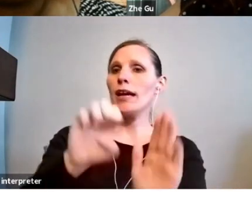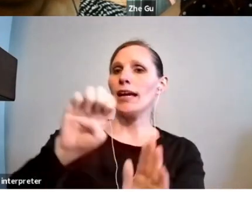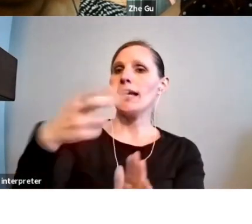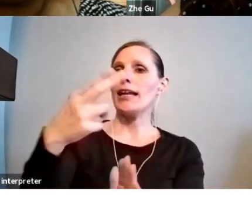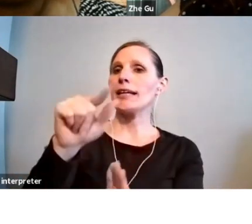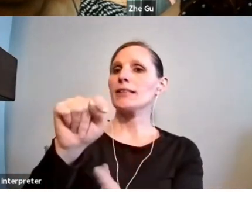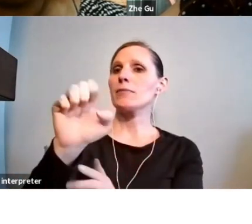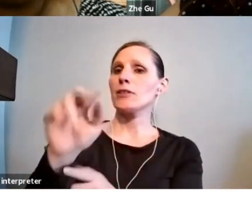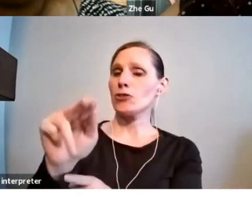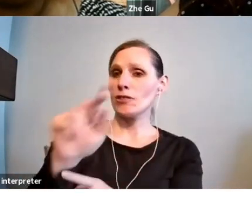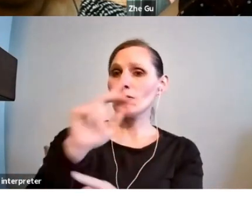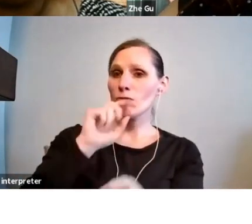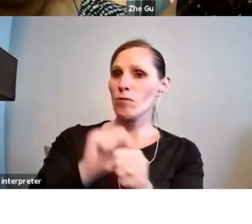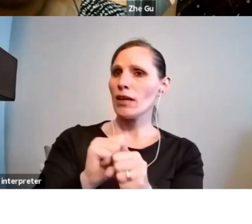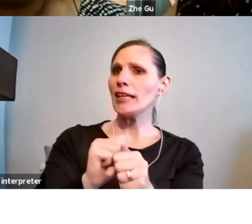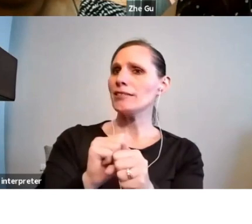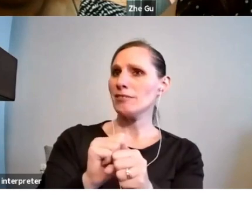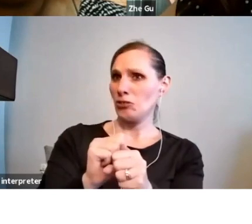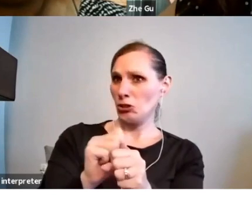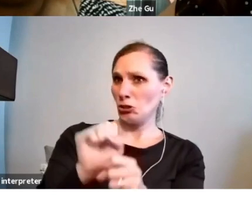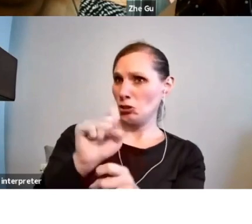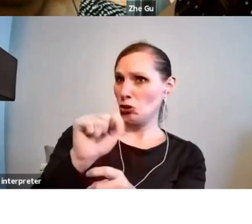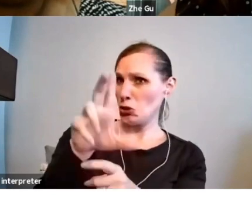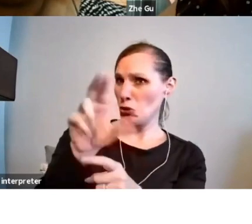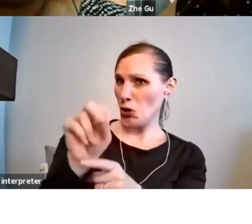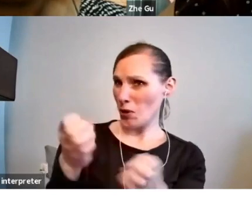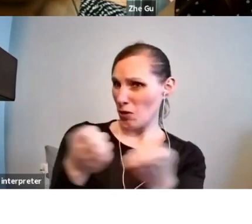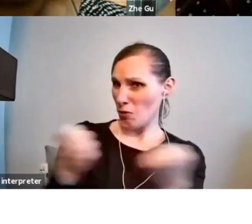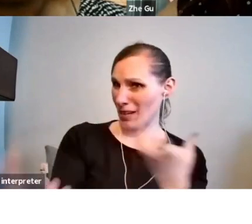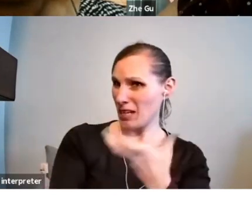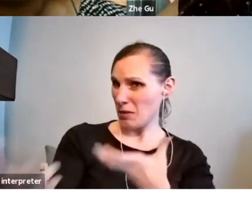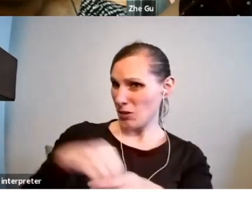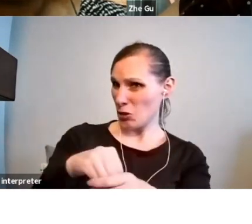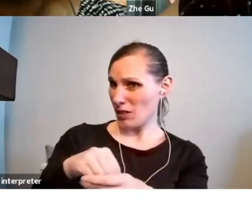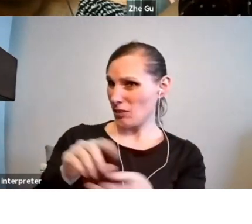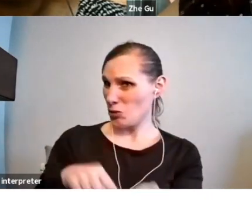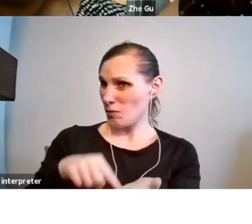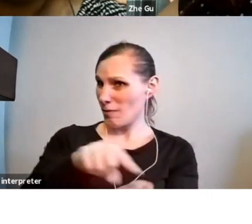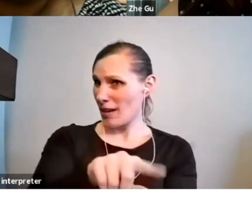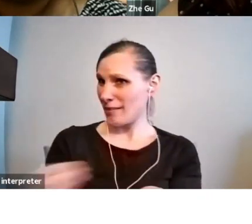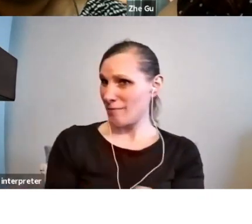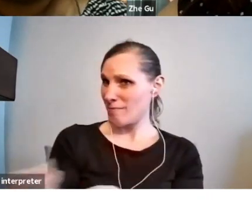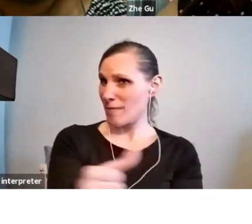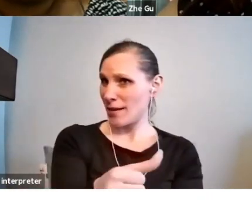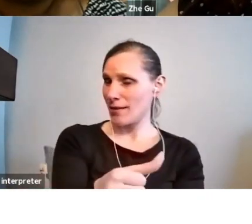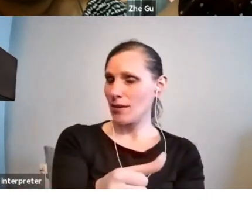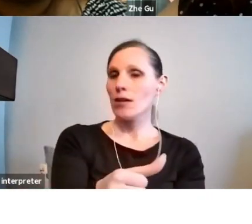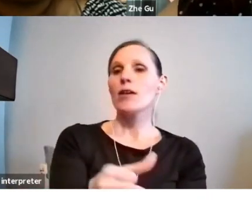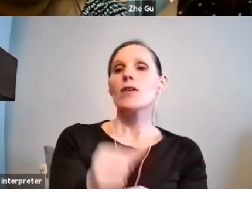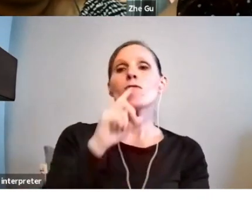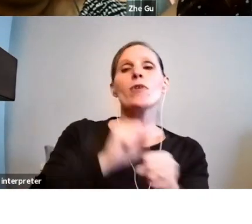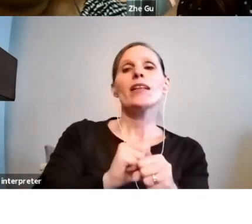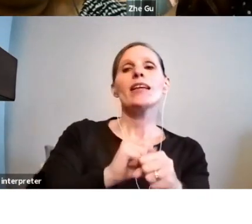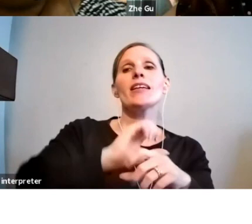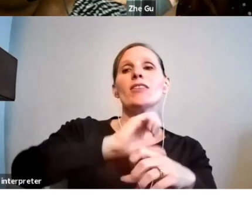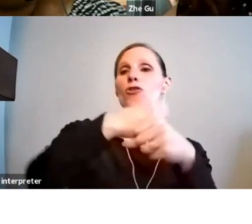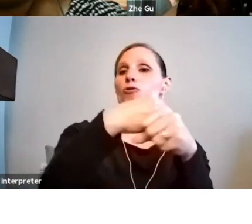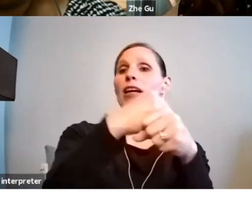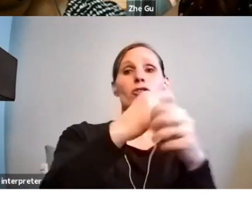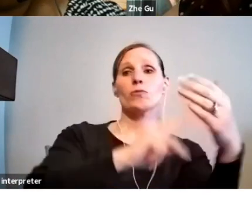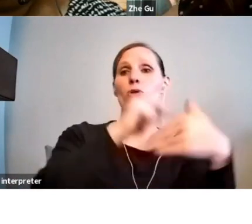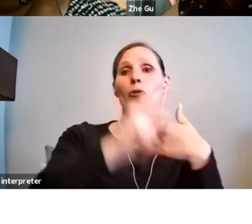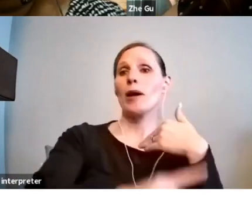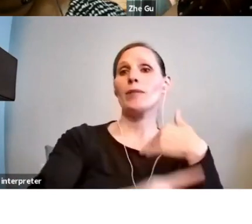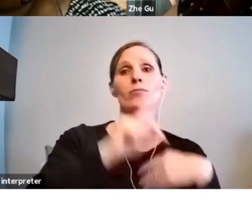application? Um, good question. So, um, for the creation program, um, no, you do not have